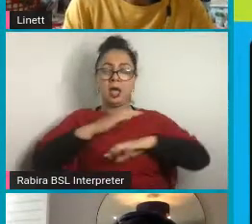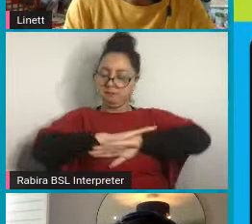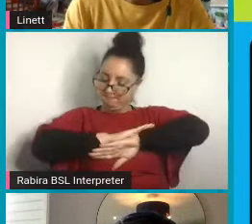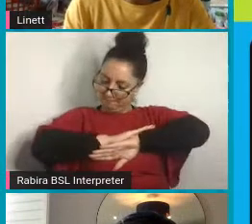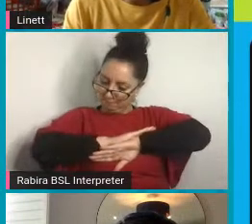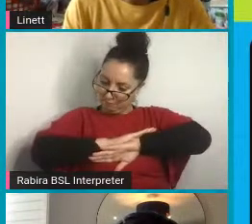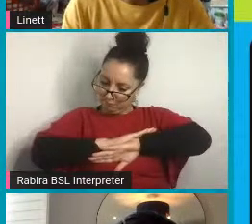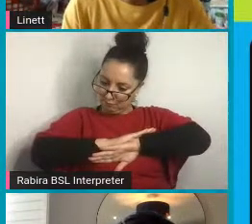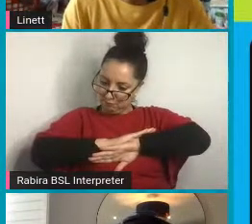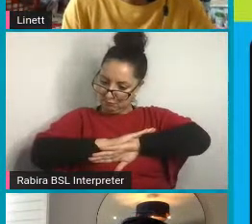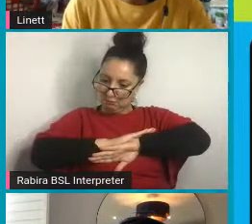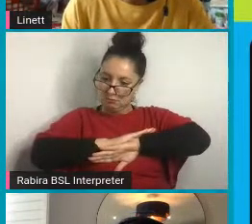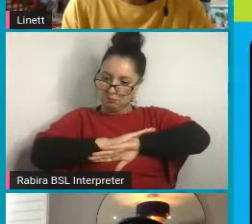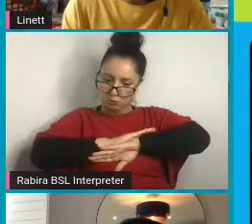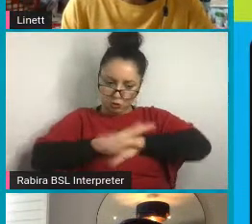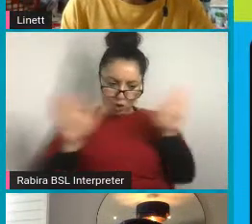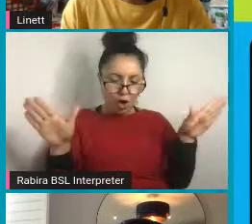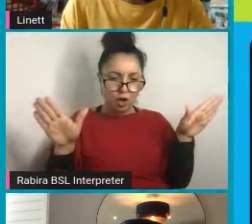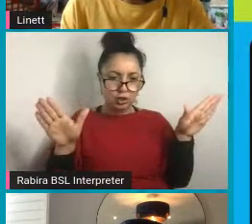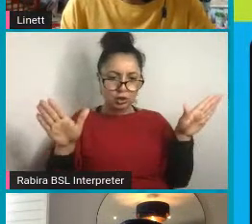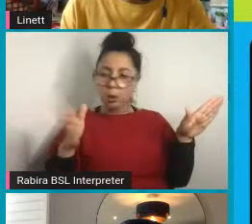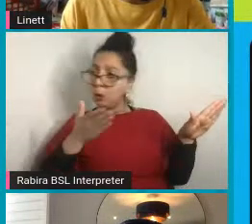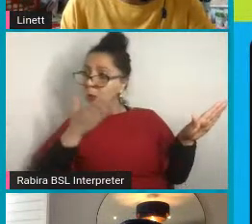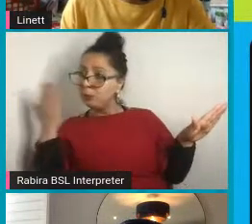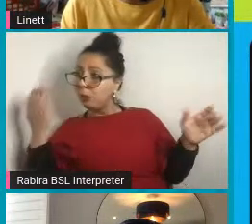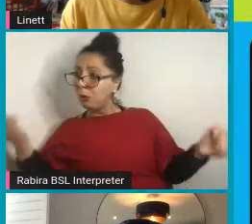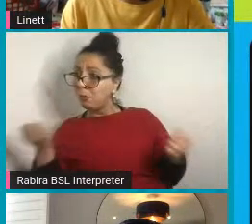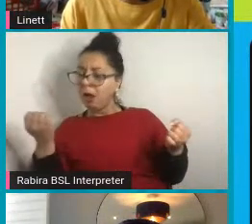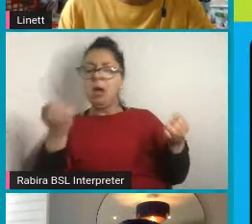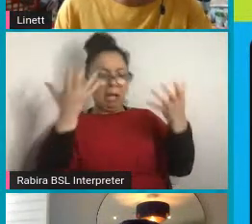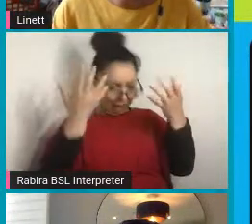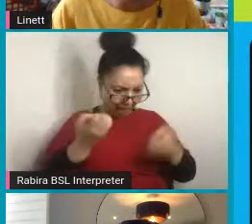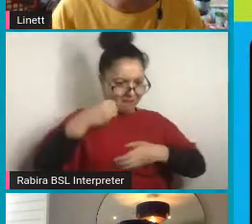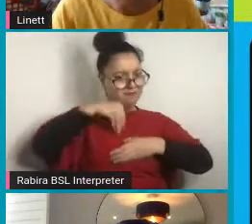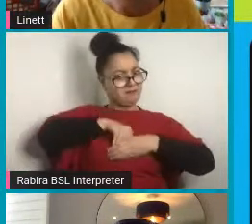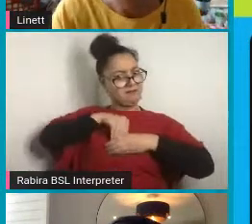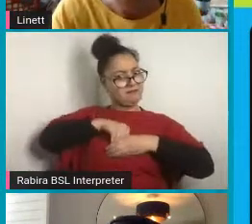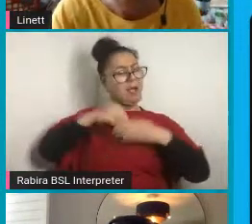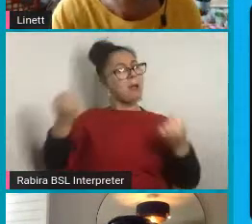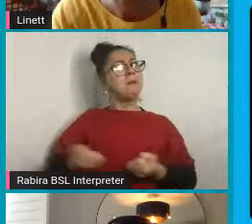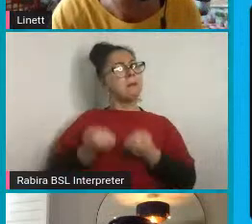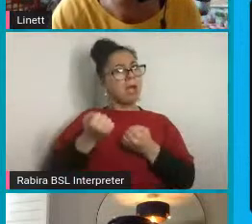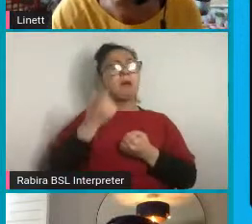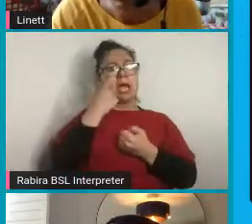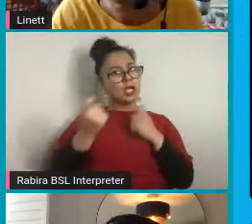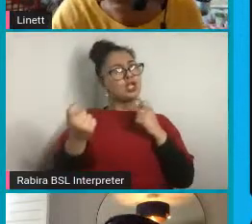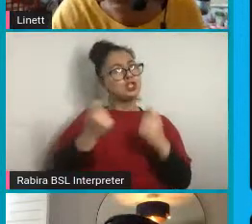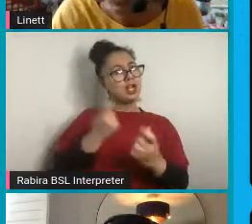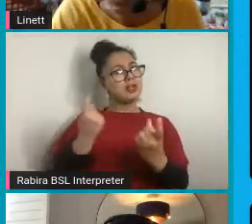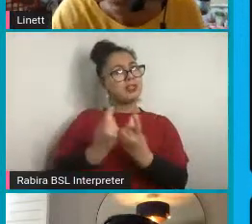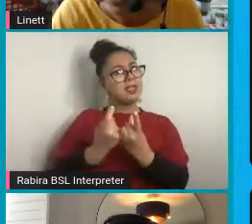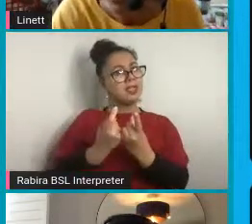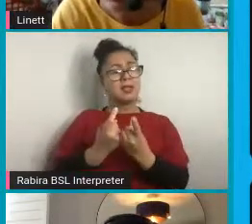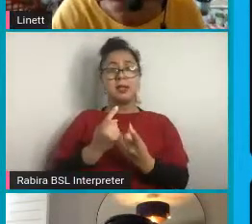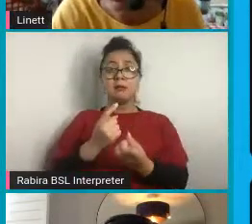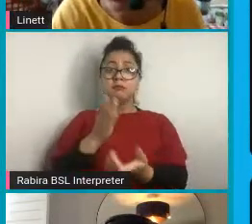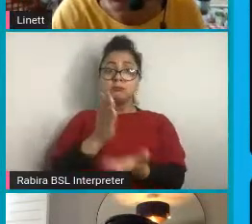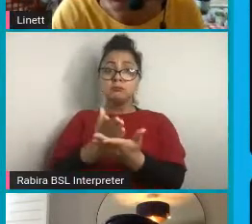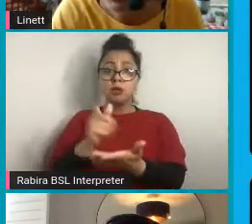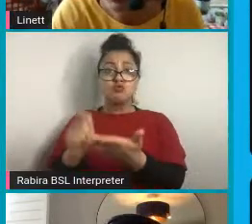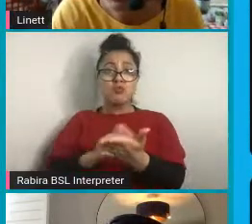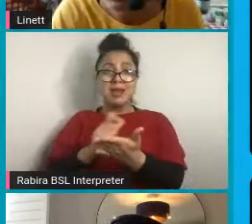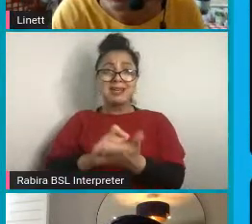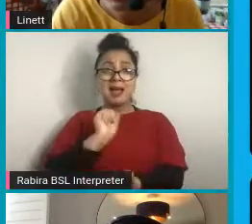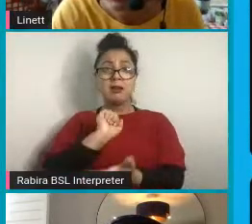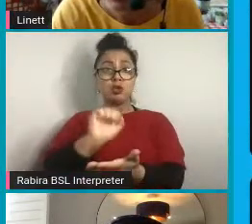powerless. So be sure to write down please, your pledge. And if you